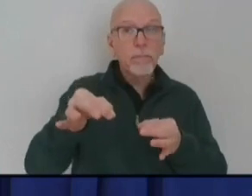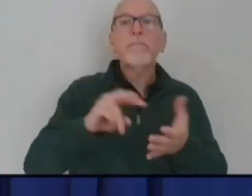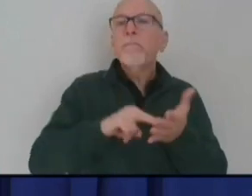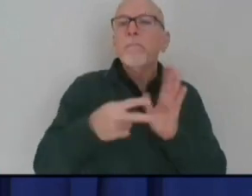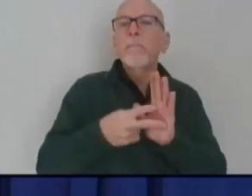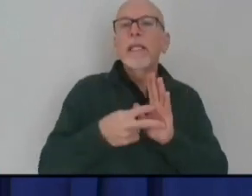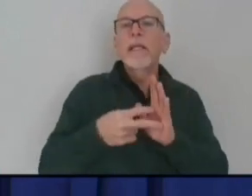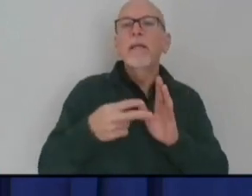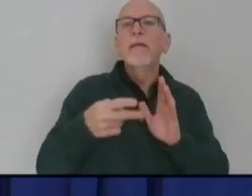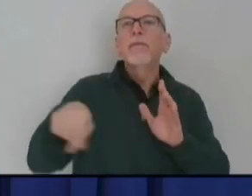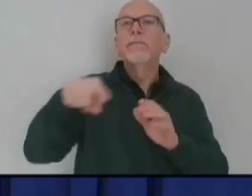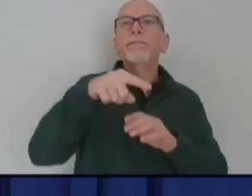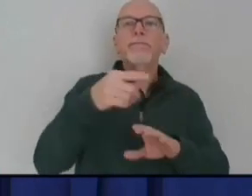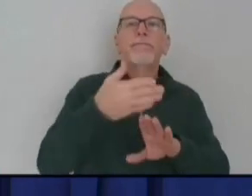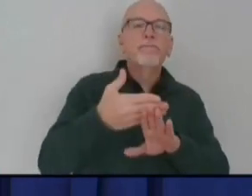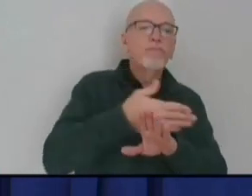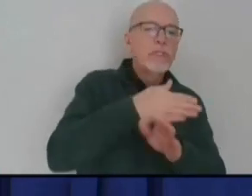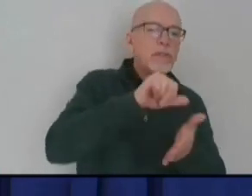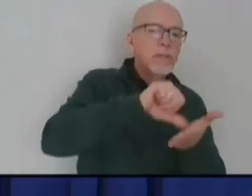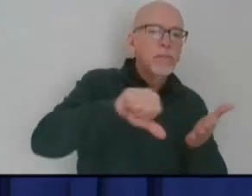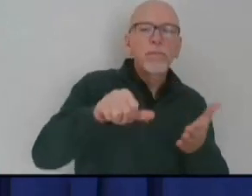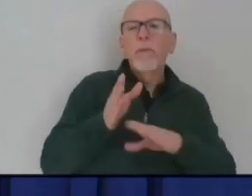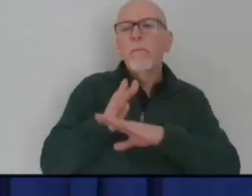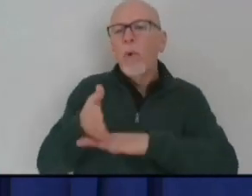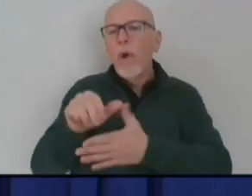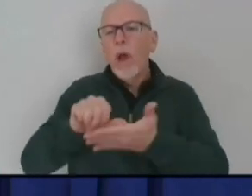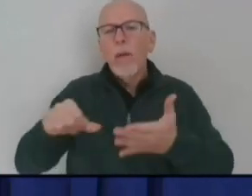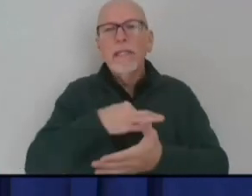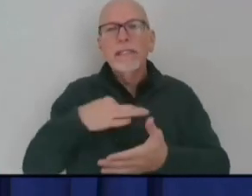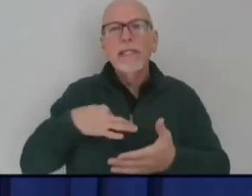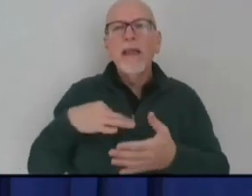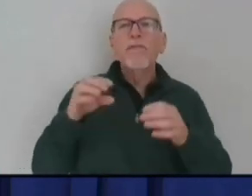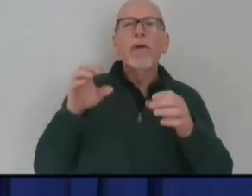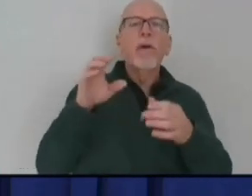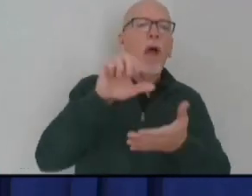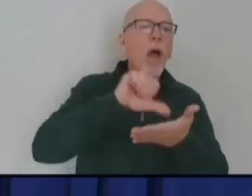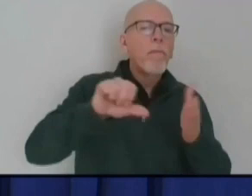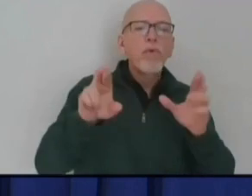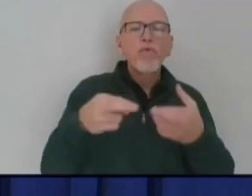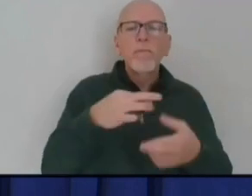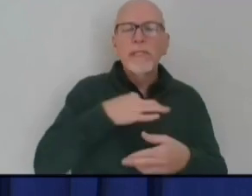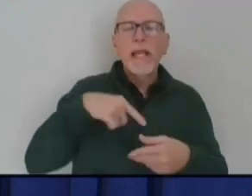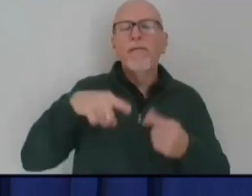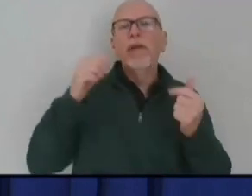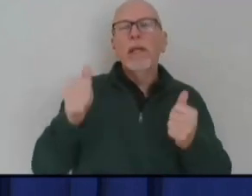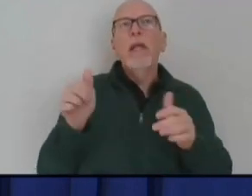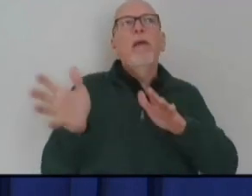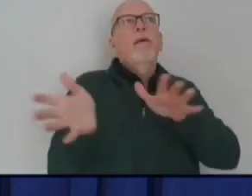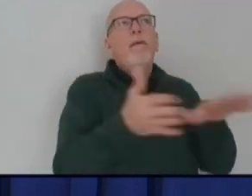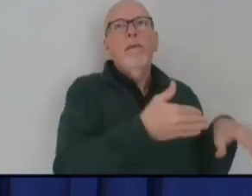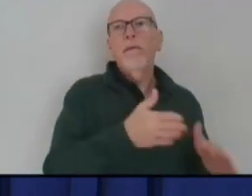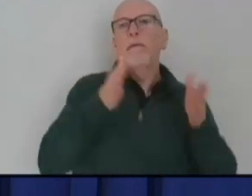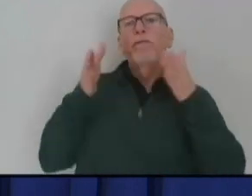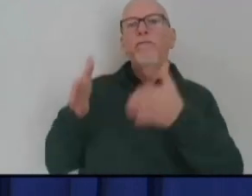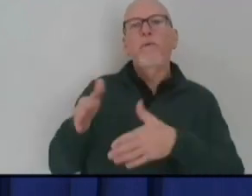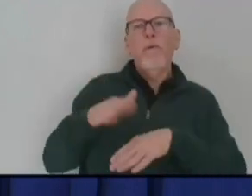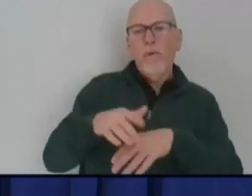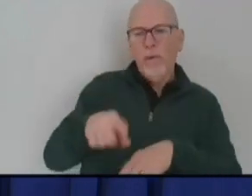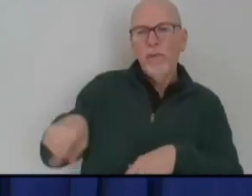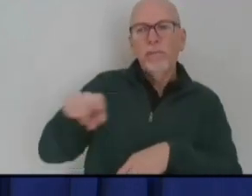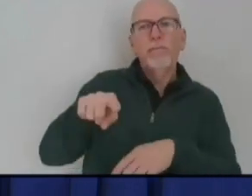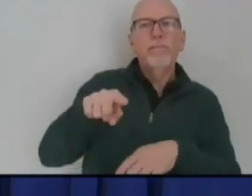preoperative and postoperative staff and OR staff to be able to provide relief for these weary COVID warriors.